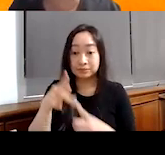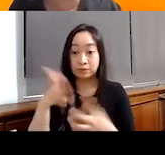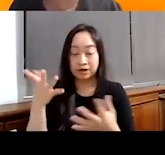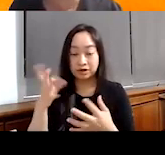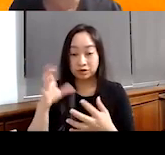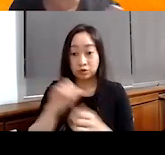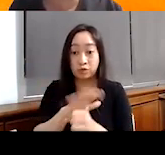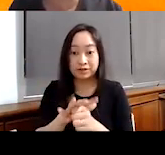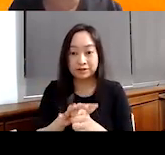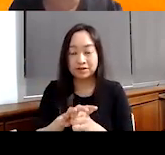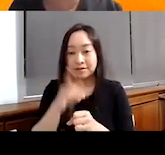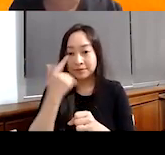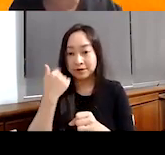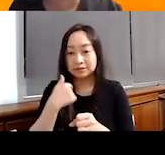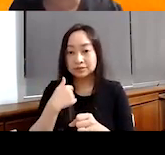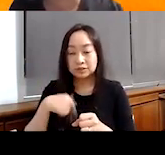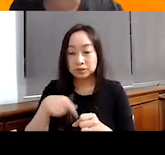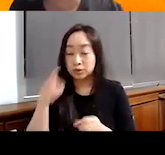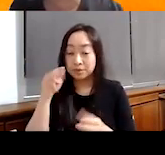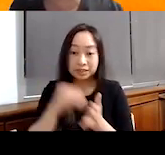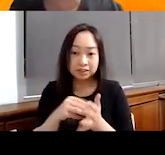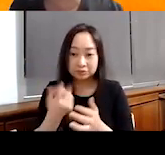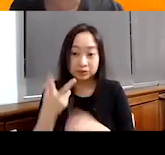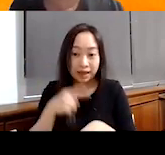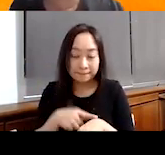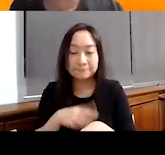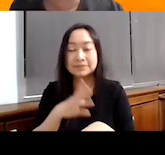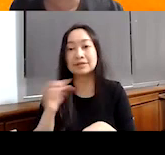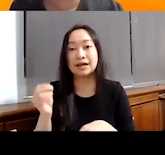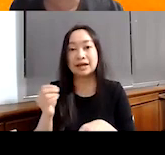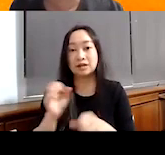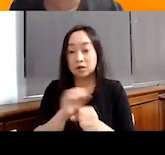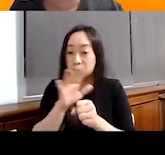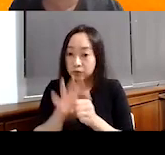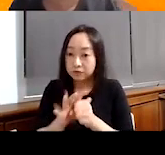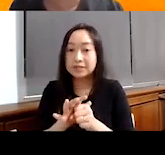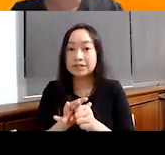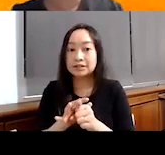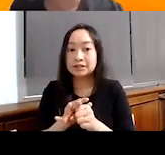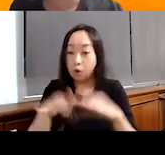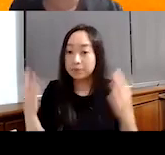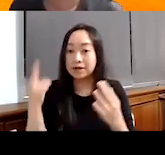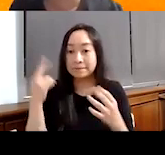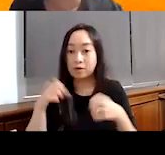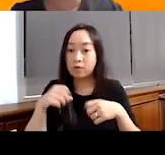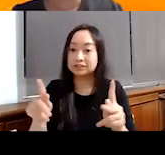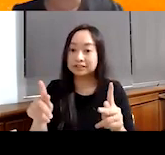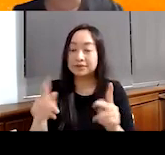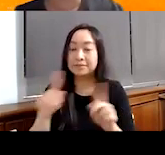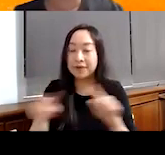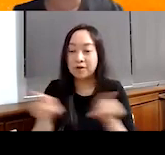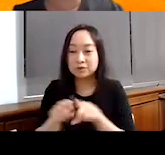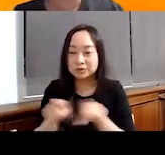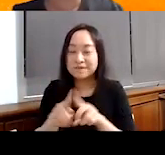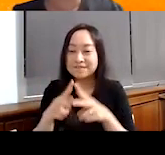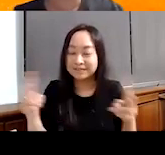we cannot, if you can kind of mention it a couple of times and, and COVID, it opens up opportunities, but it's also obviously a